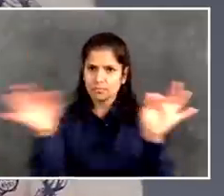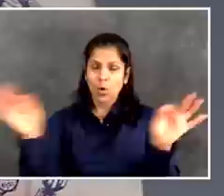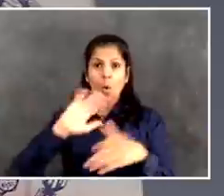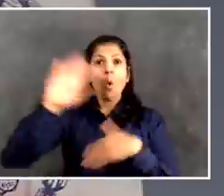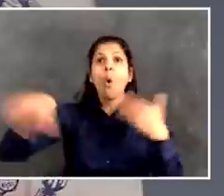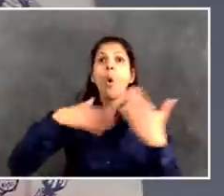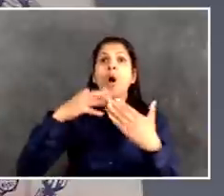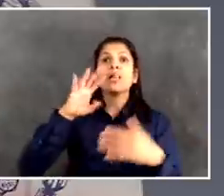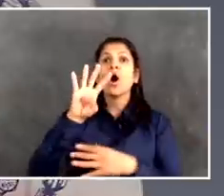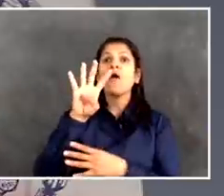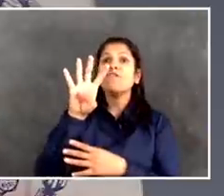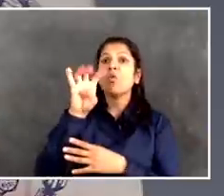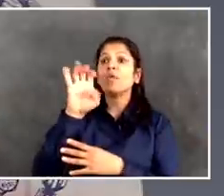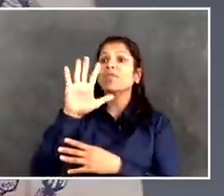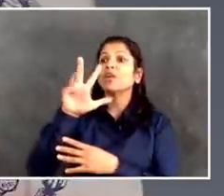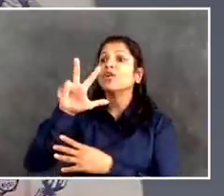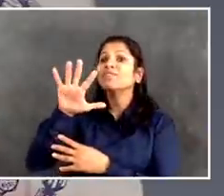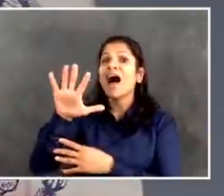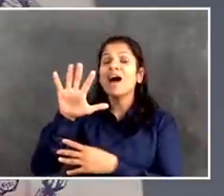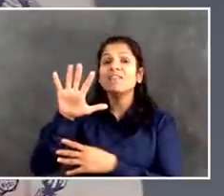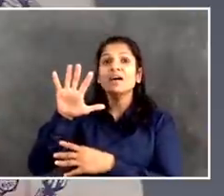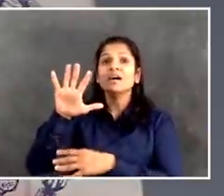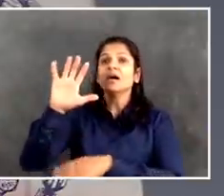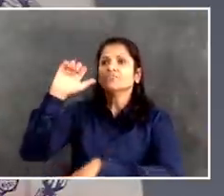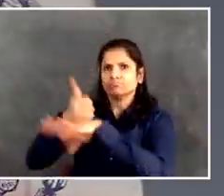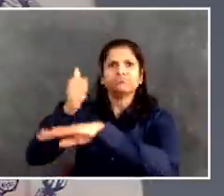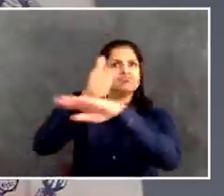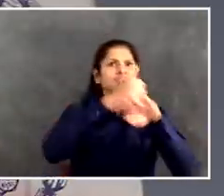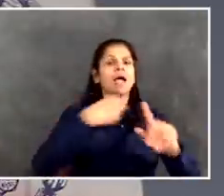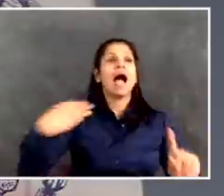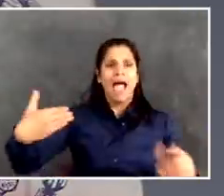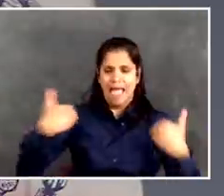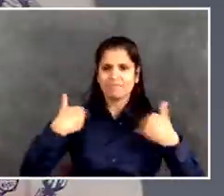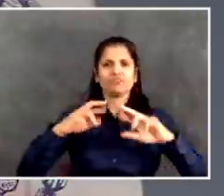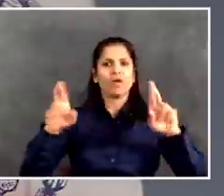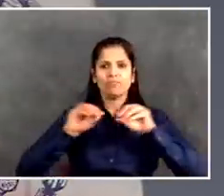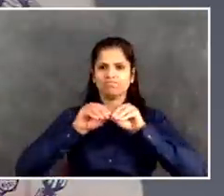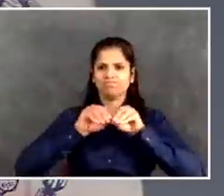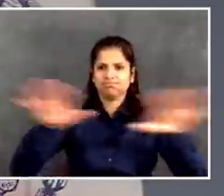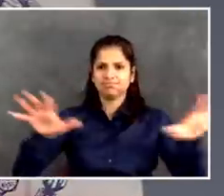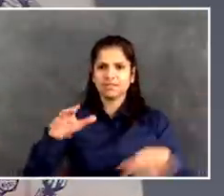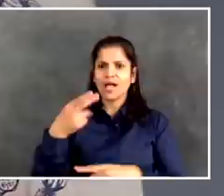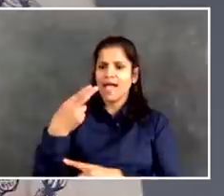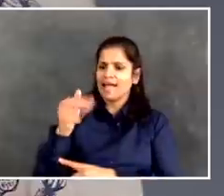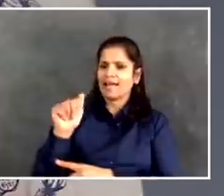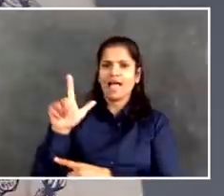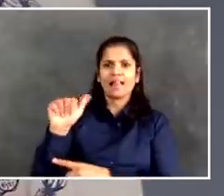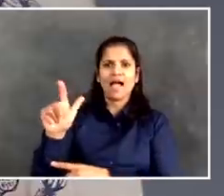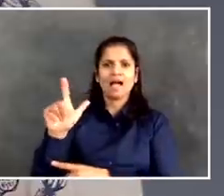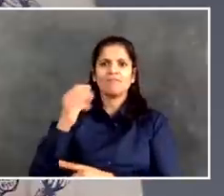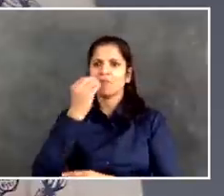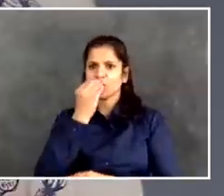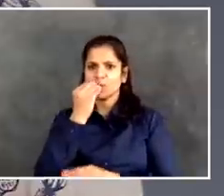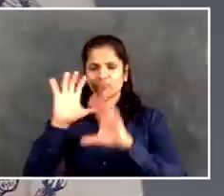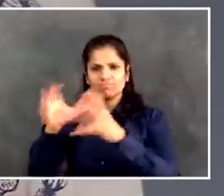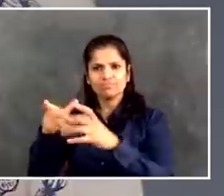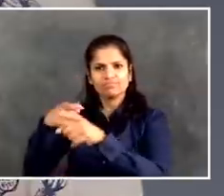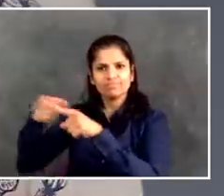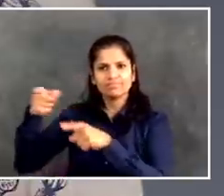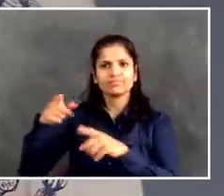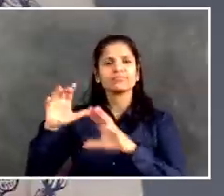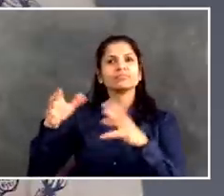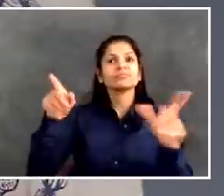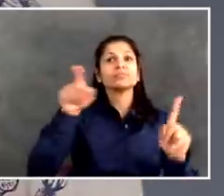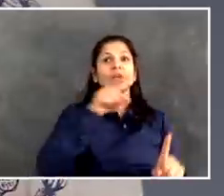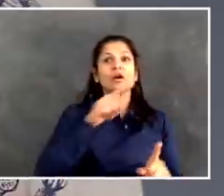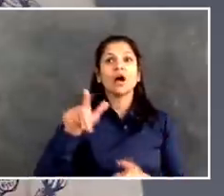sure they can meet demand. So what I am getting here is if you go to any of the 435 sites and specifically ask for a halal